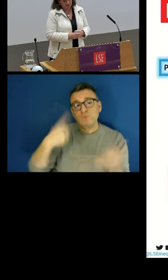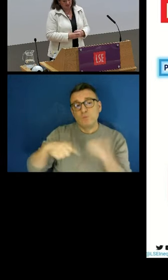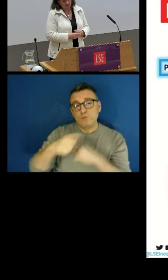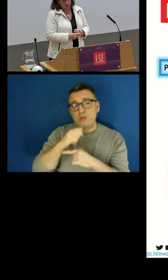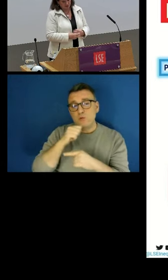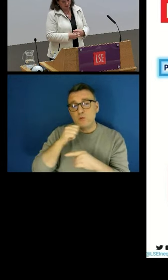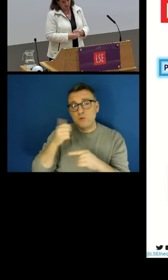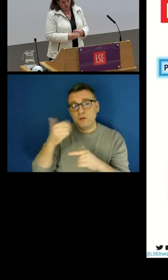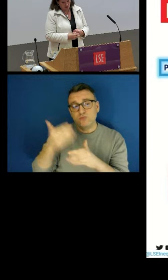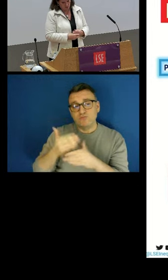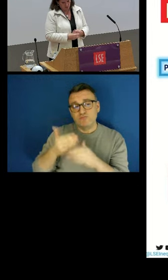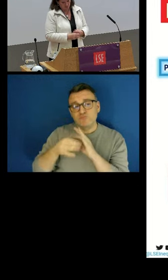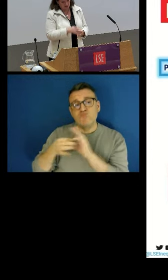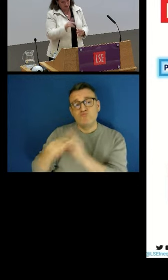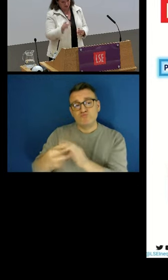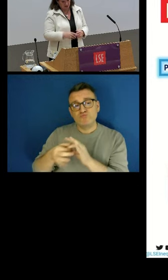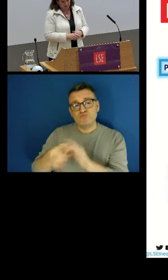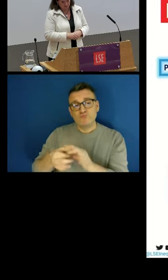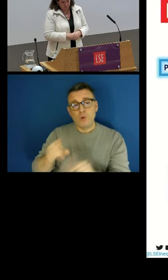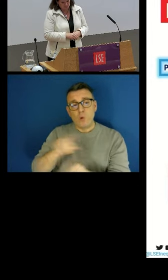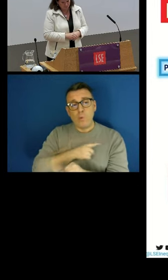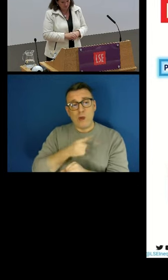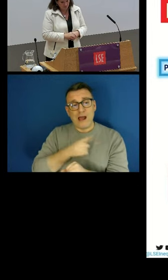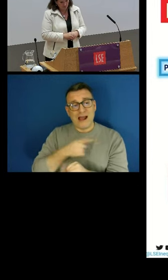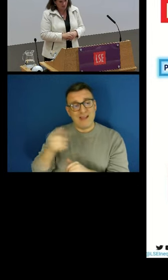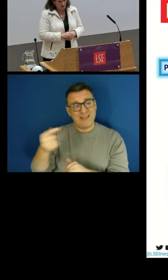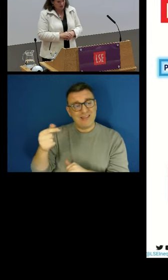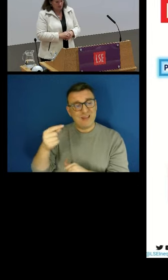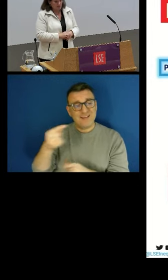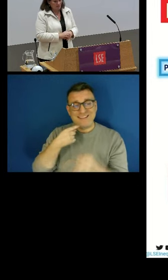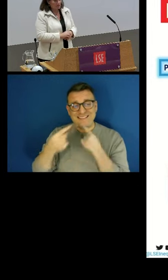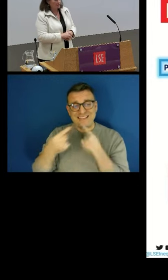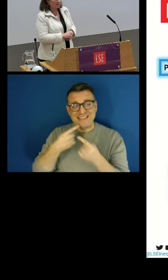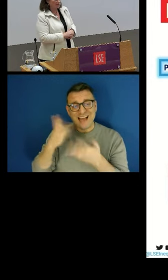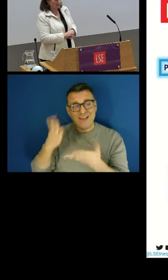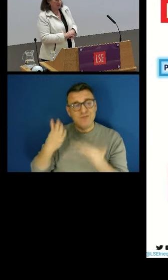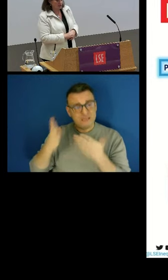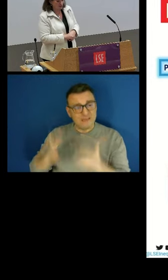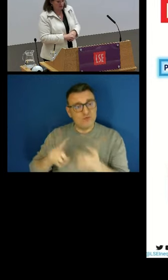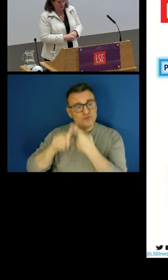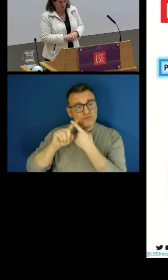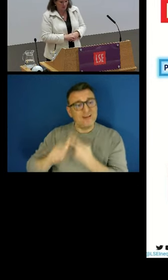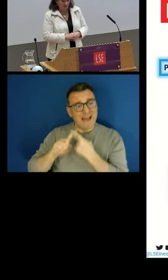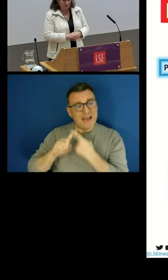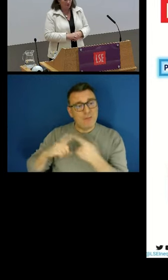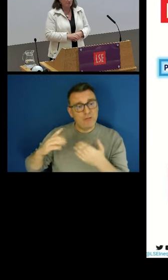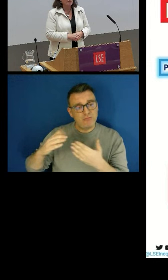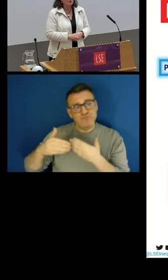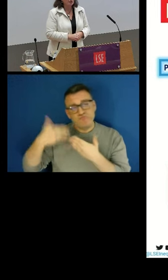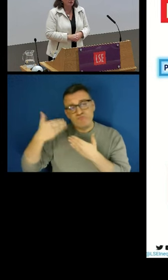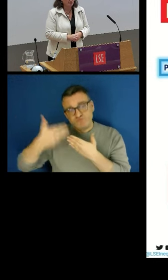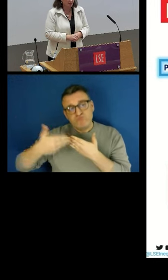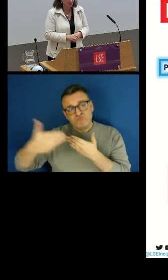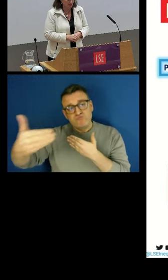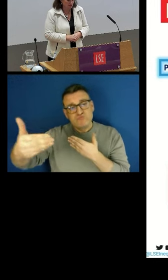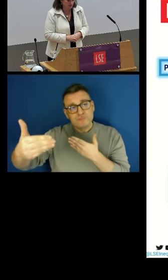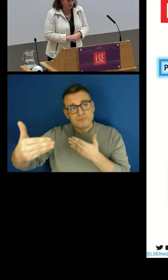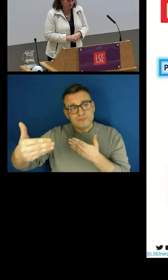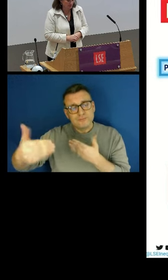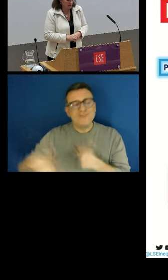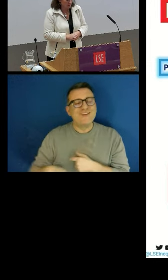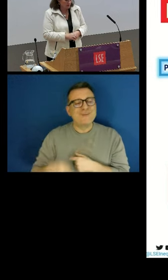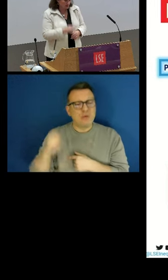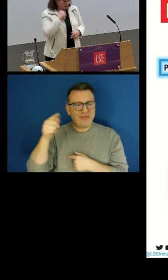the data to be reliable over time. So as I mentioned, these cutoffs are based on evidence from the